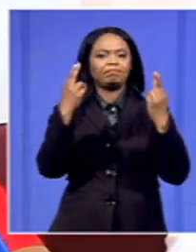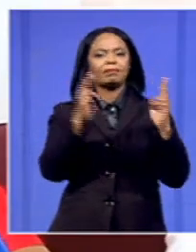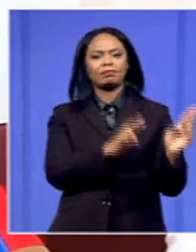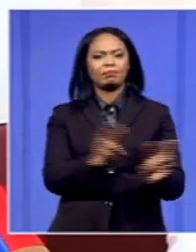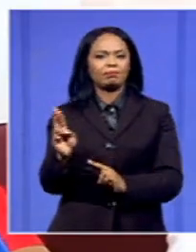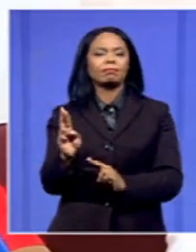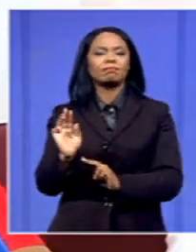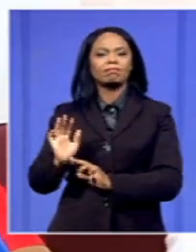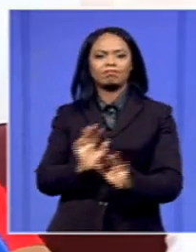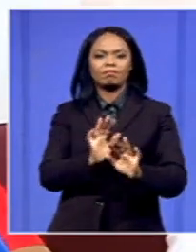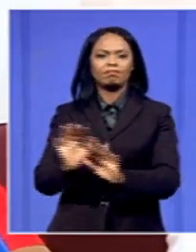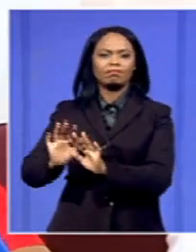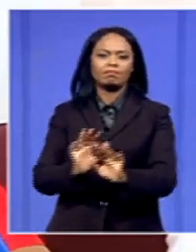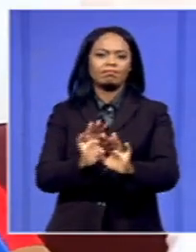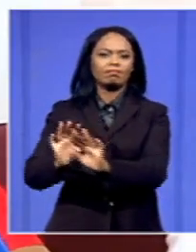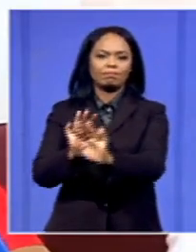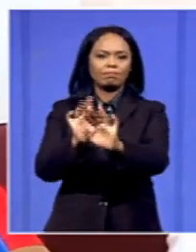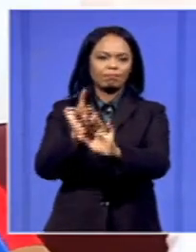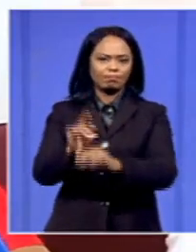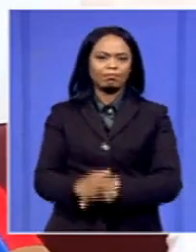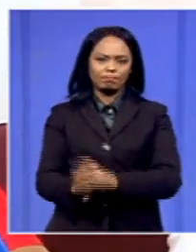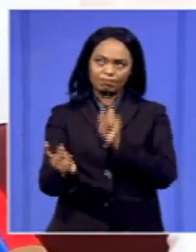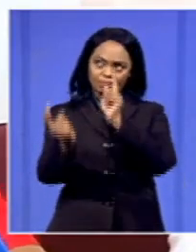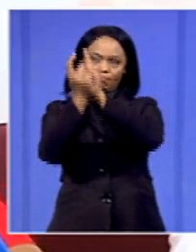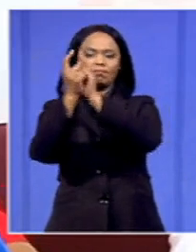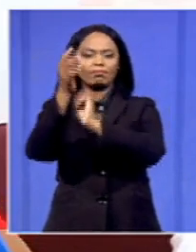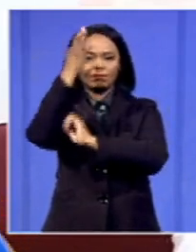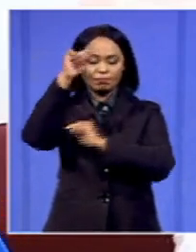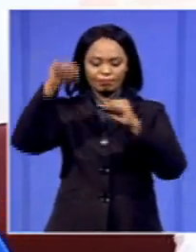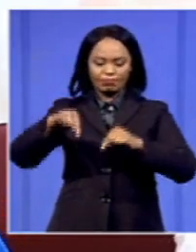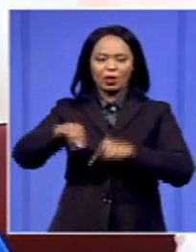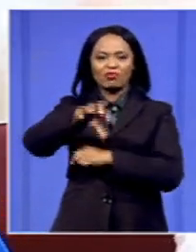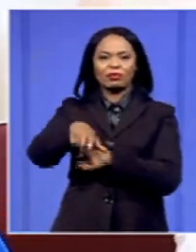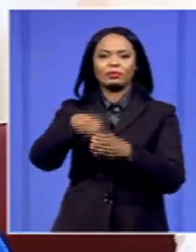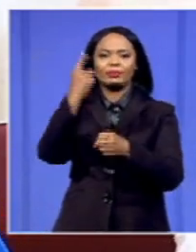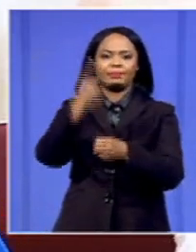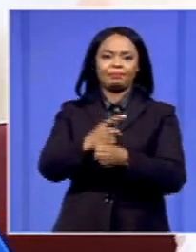We will be going, taking the government head on in this province. Thank you very much.